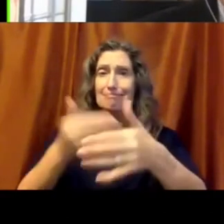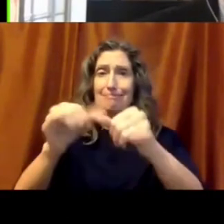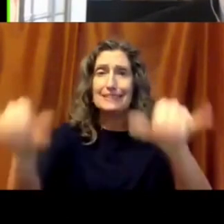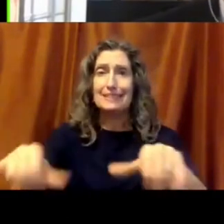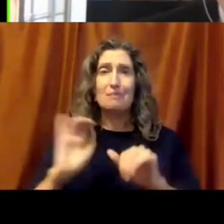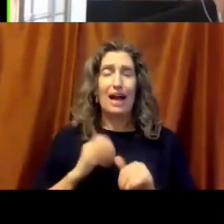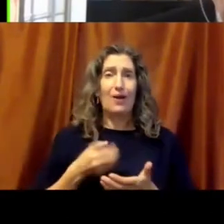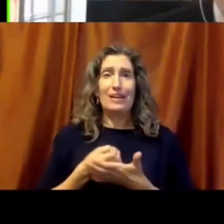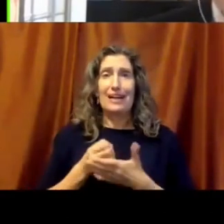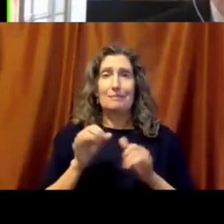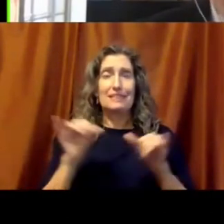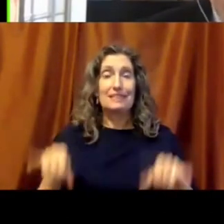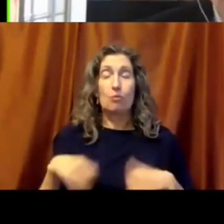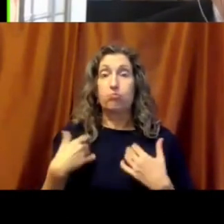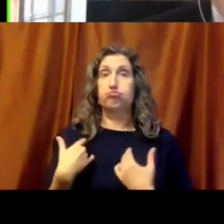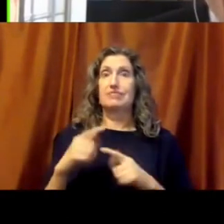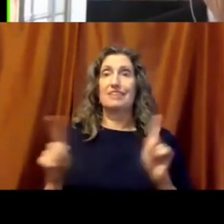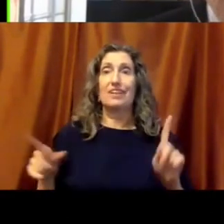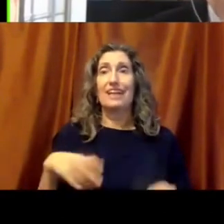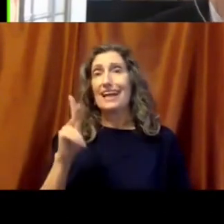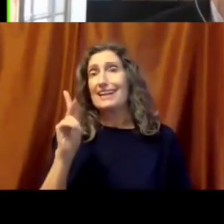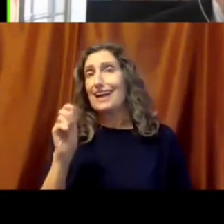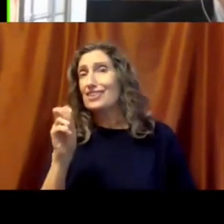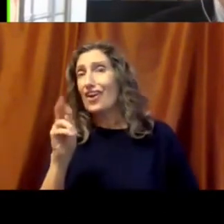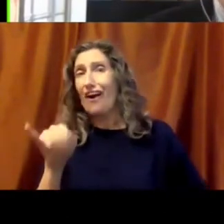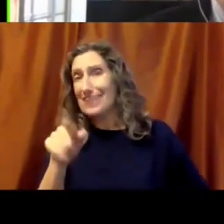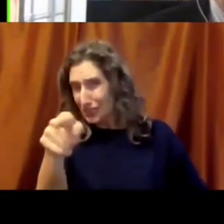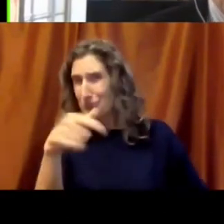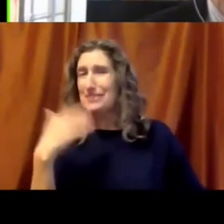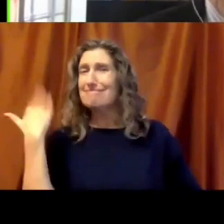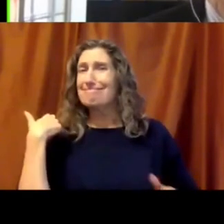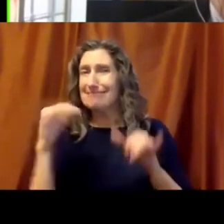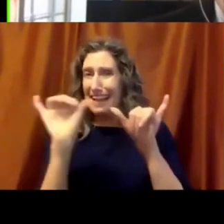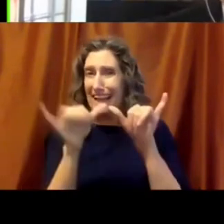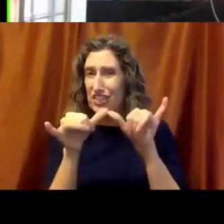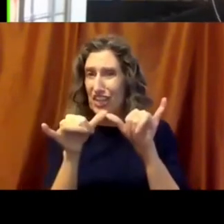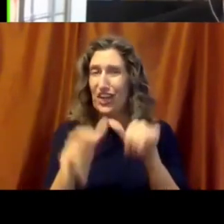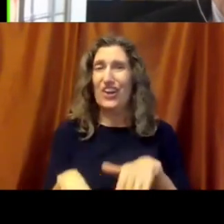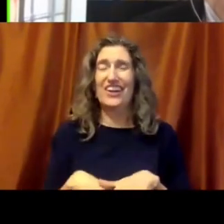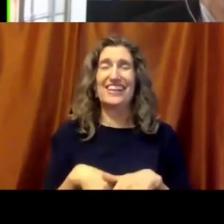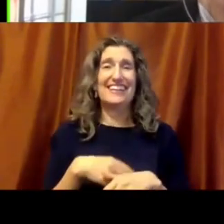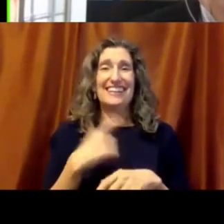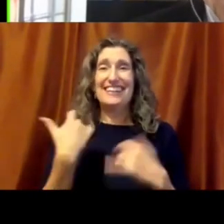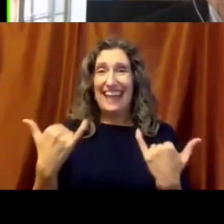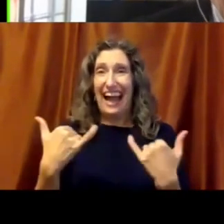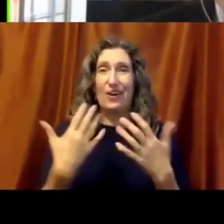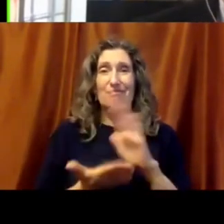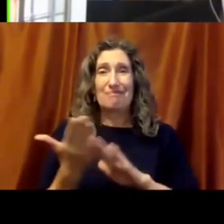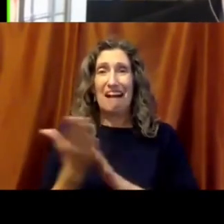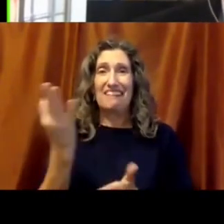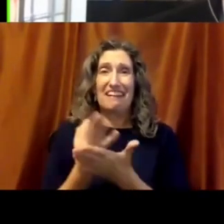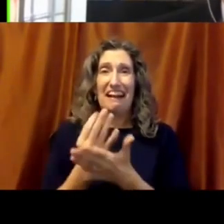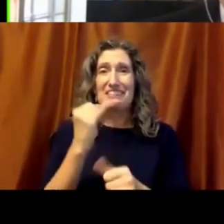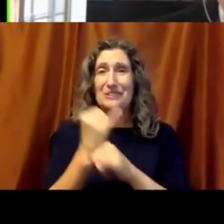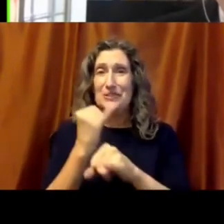experience, you know, as an engineer and in finance, I you've had a lot of different experiences in life. And like